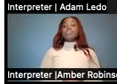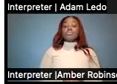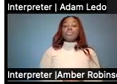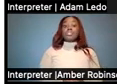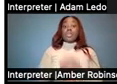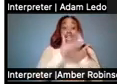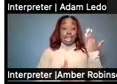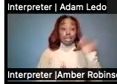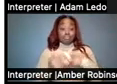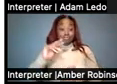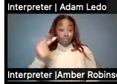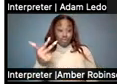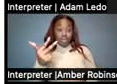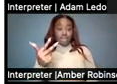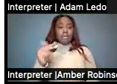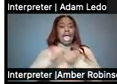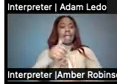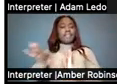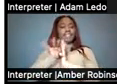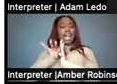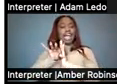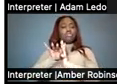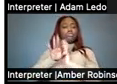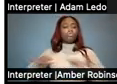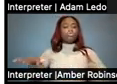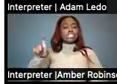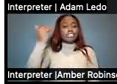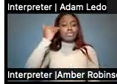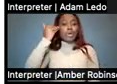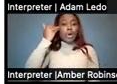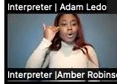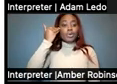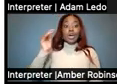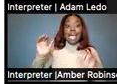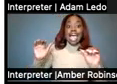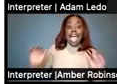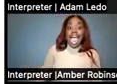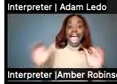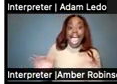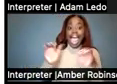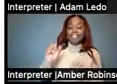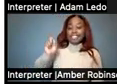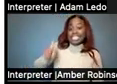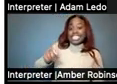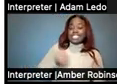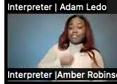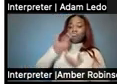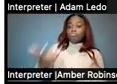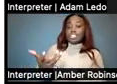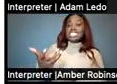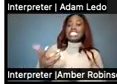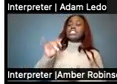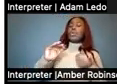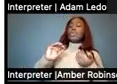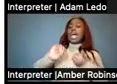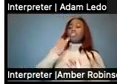how do you find out what the children know? And that's called multiple means of action and expression. And so basically this is the way you